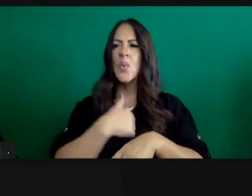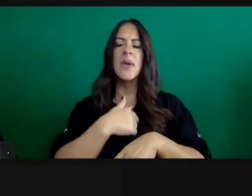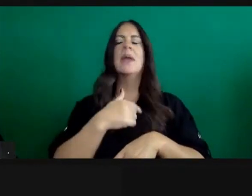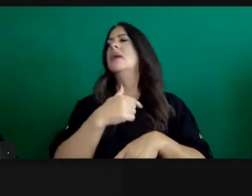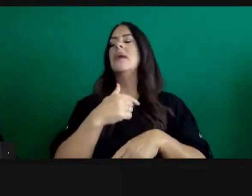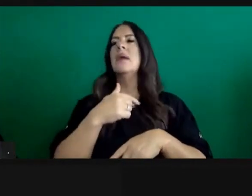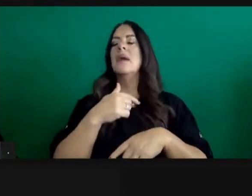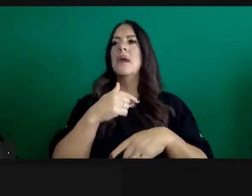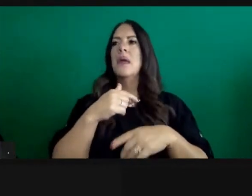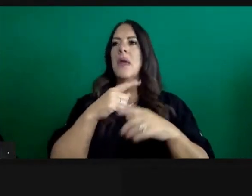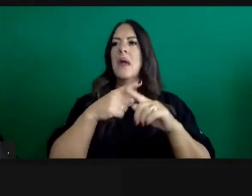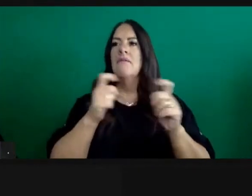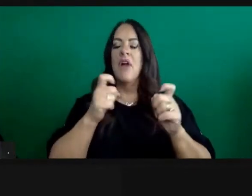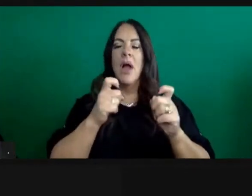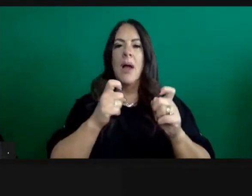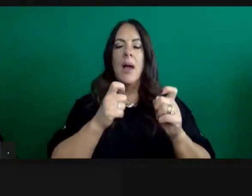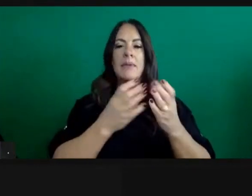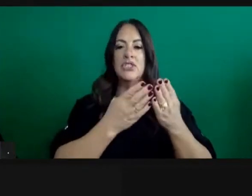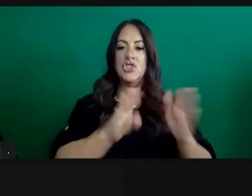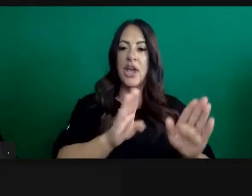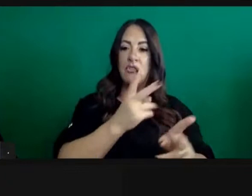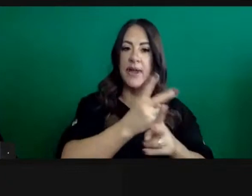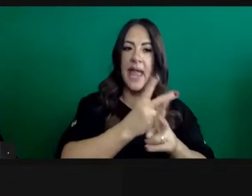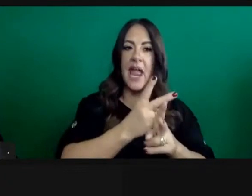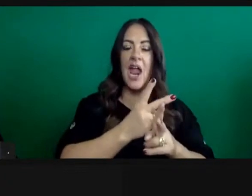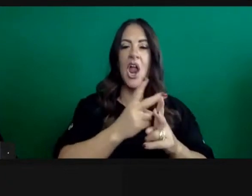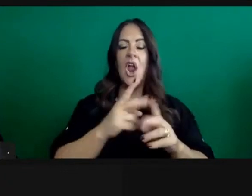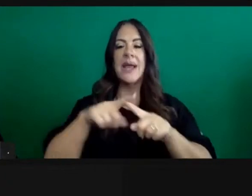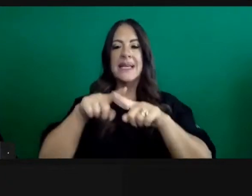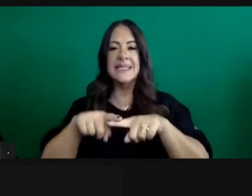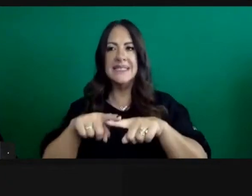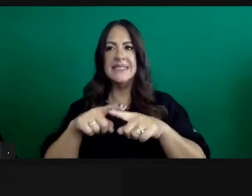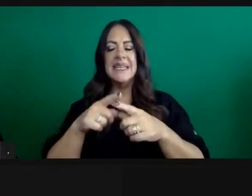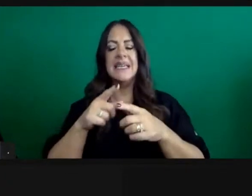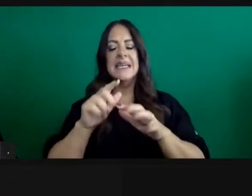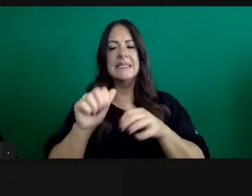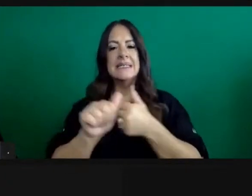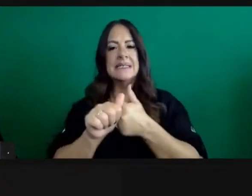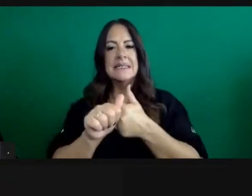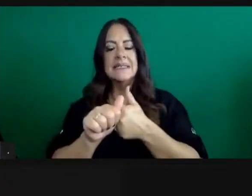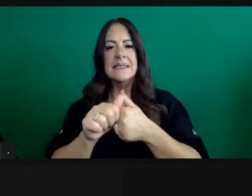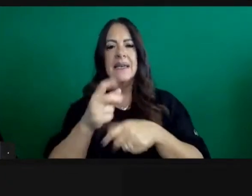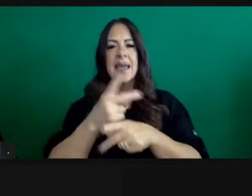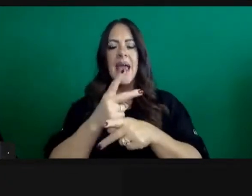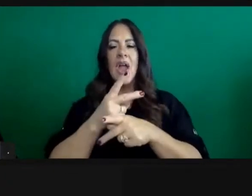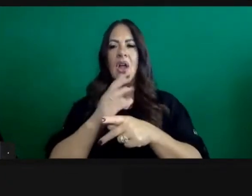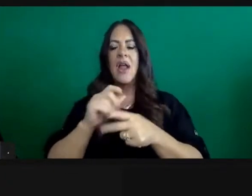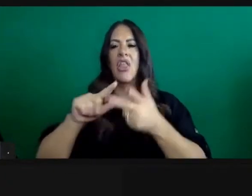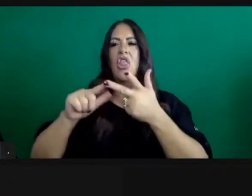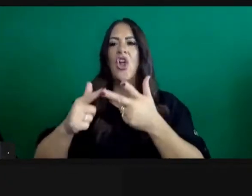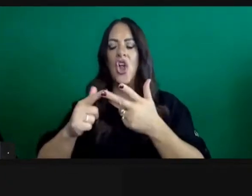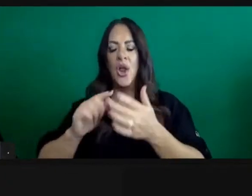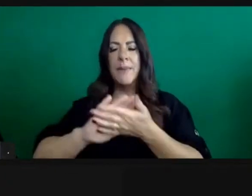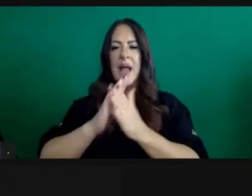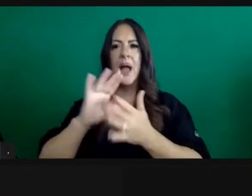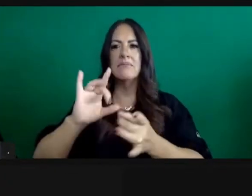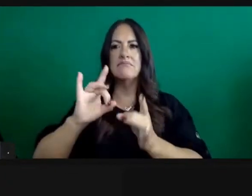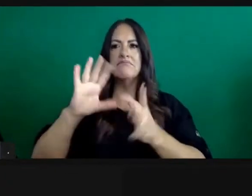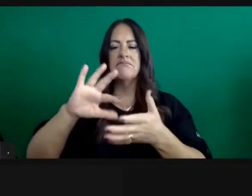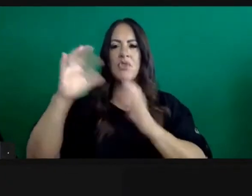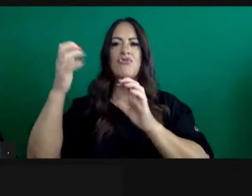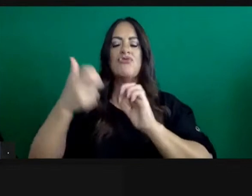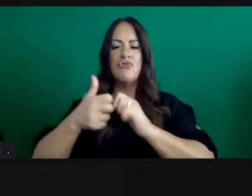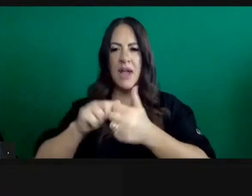from contingency care into crisis care. There are decisions along the way. And these decisions don't just happen happen in hospitals.